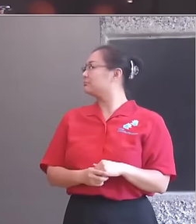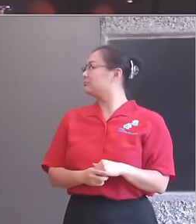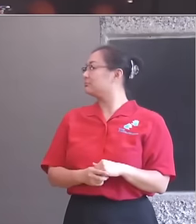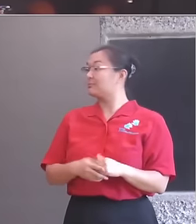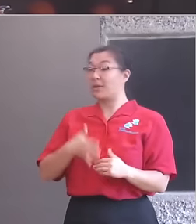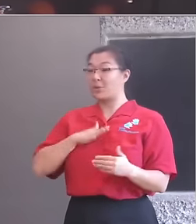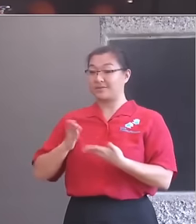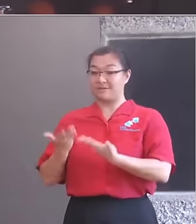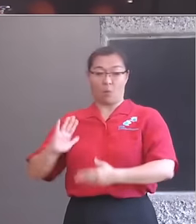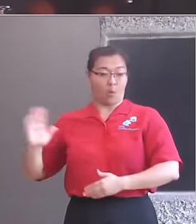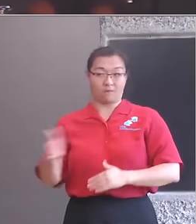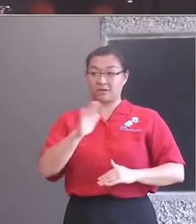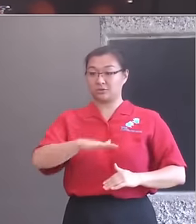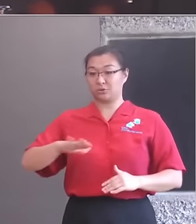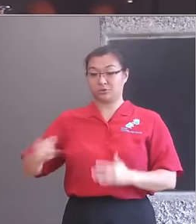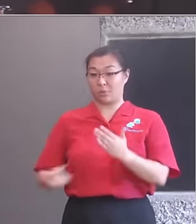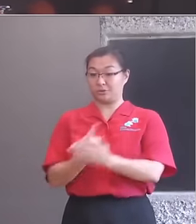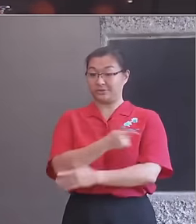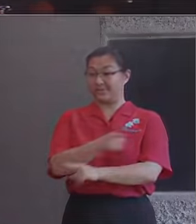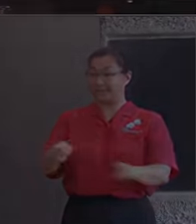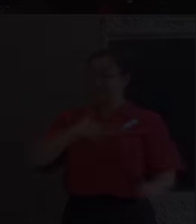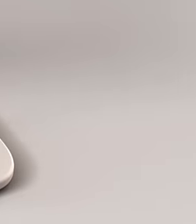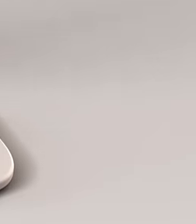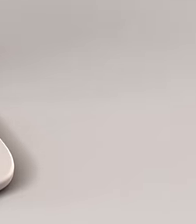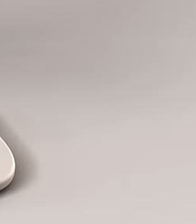the opportunities that they deserve. Thank you.